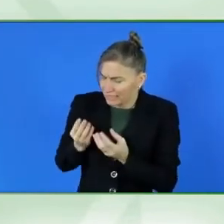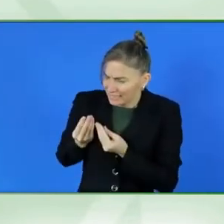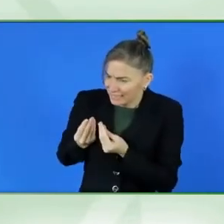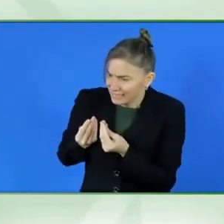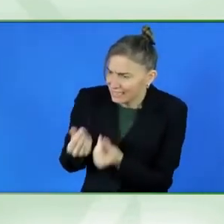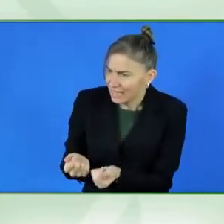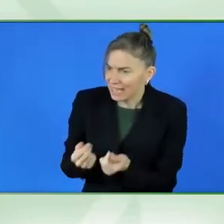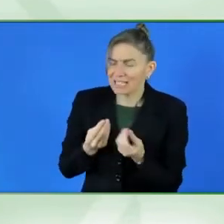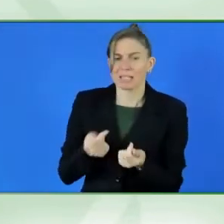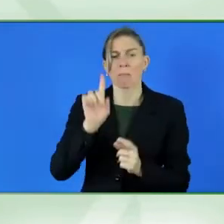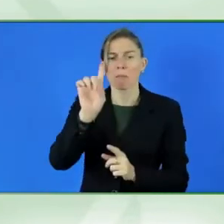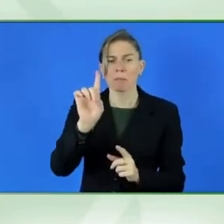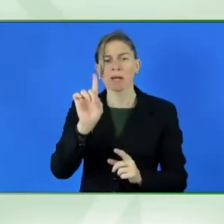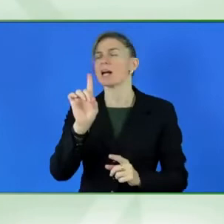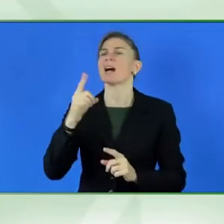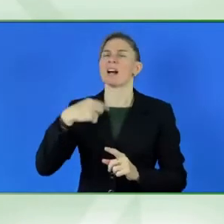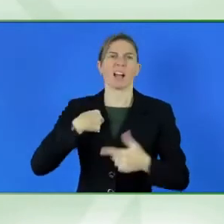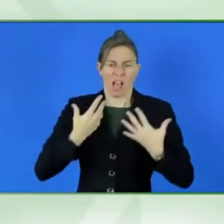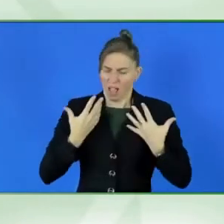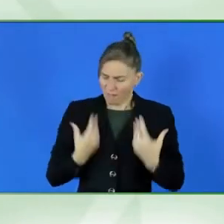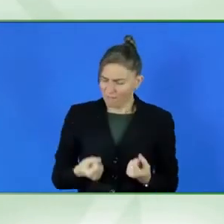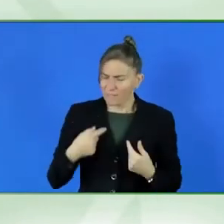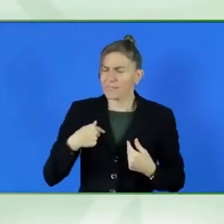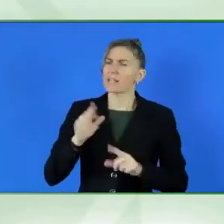the first point. Uh,